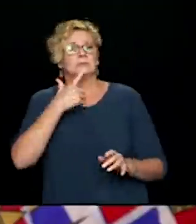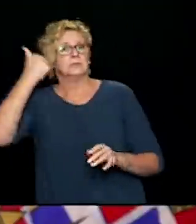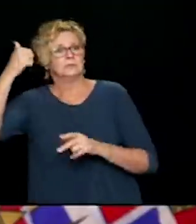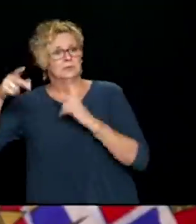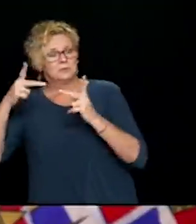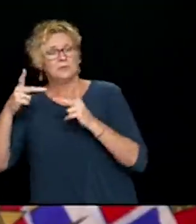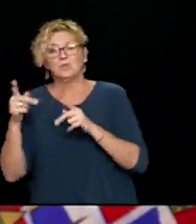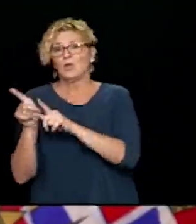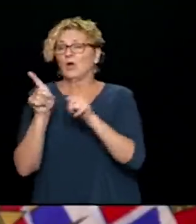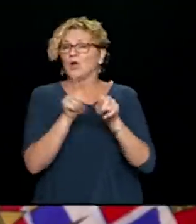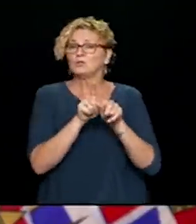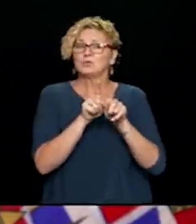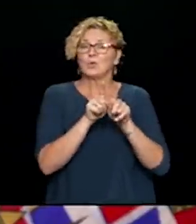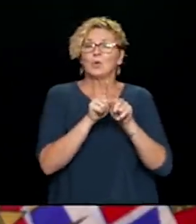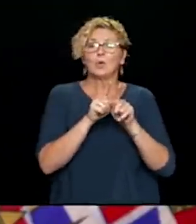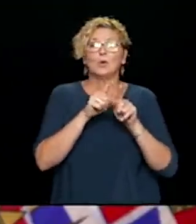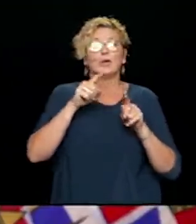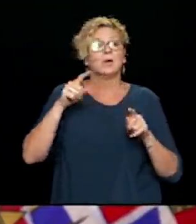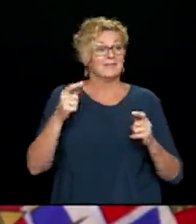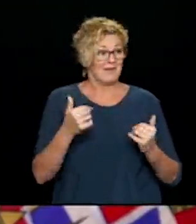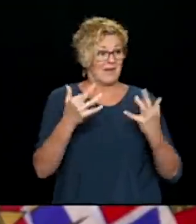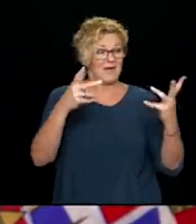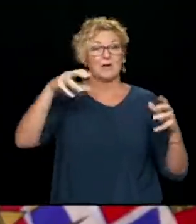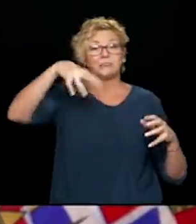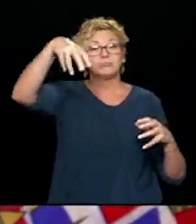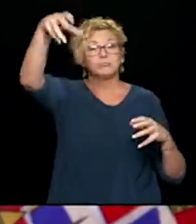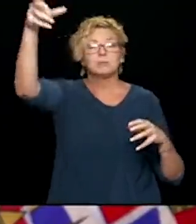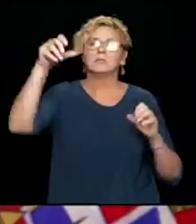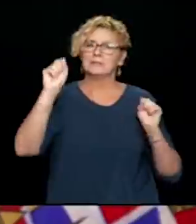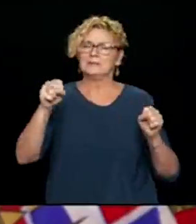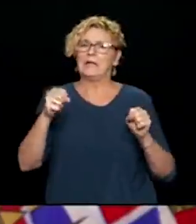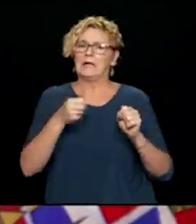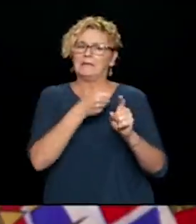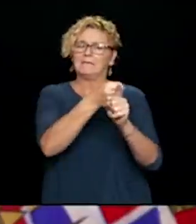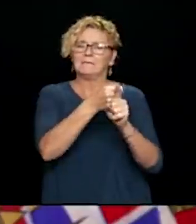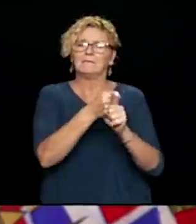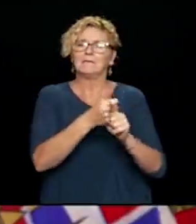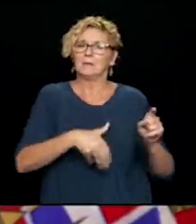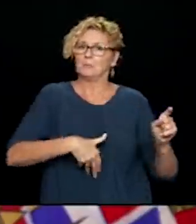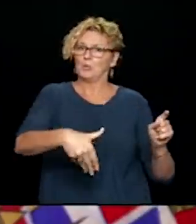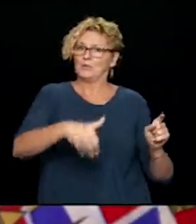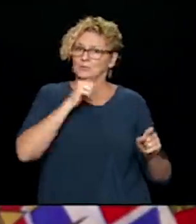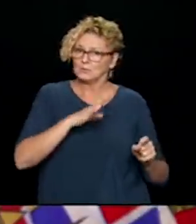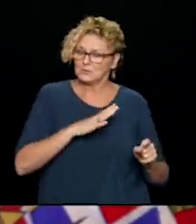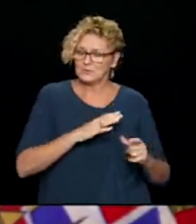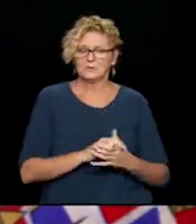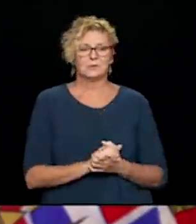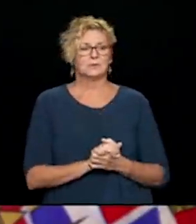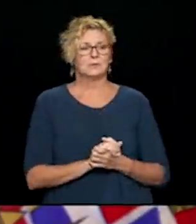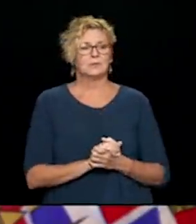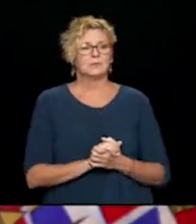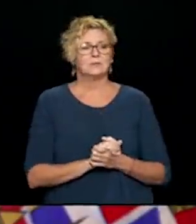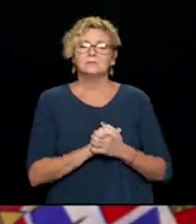We know as well that pregnant women can be very affected by wildfire smoke. So those are the things we need to be concerned